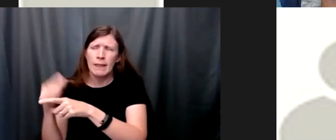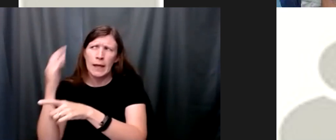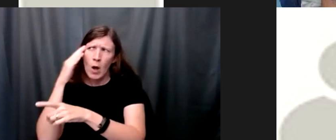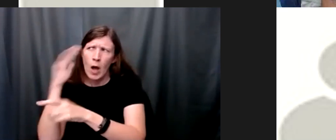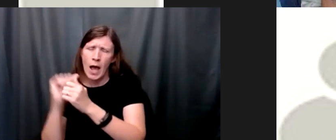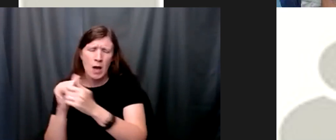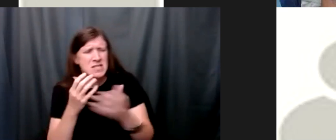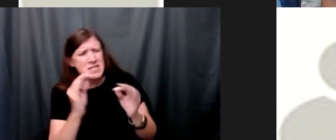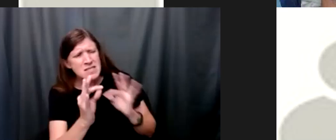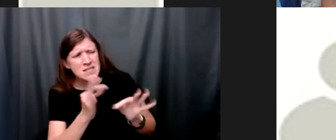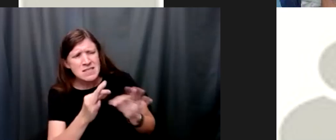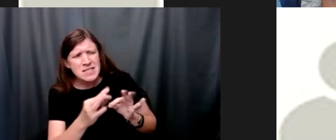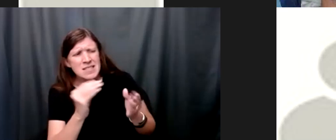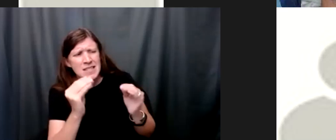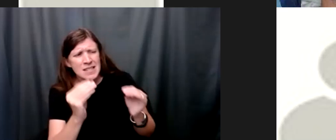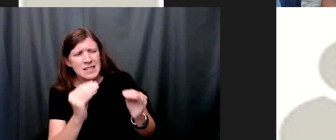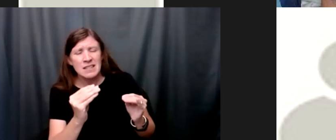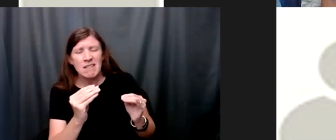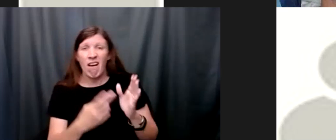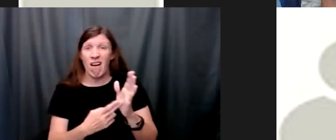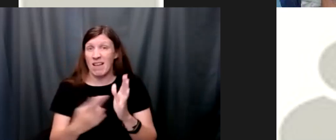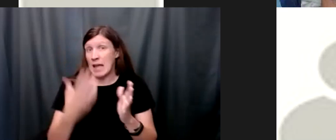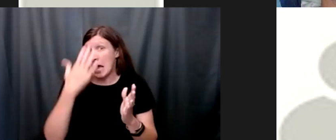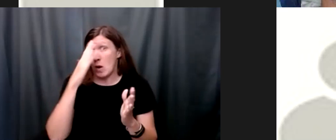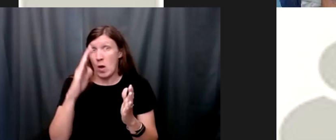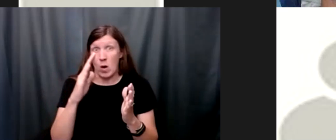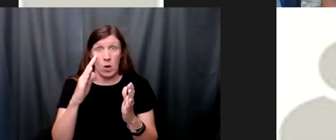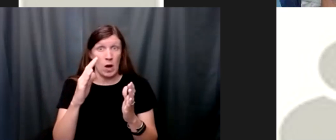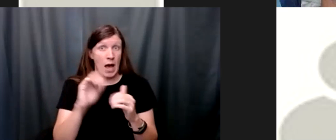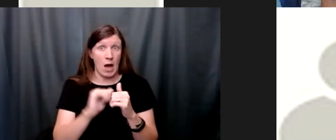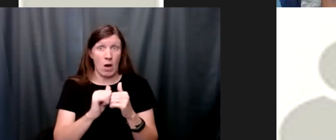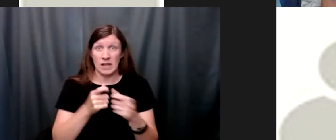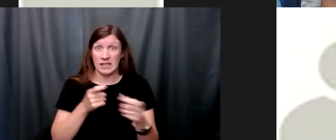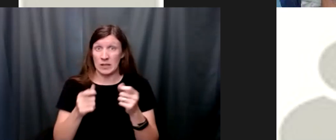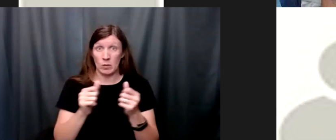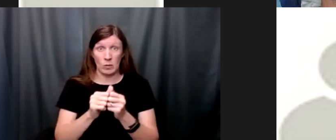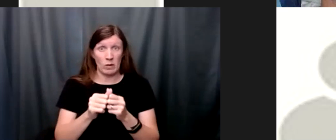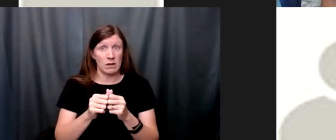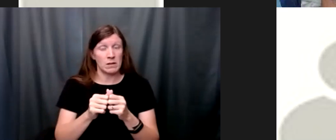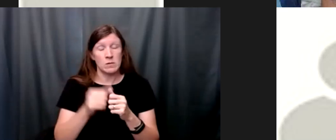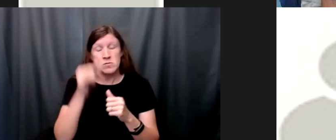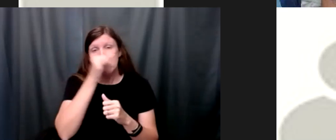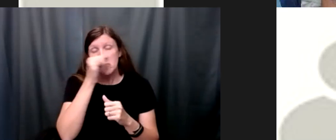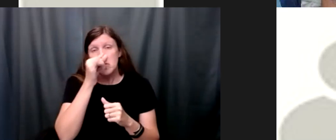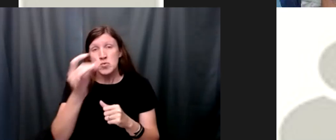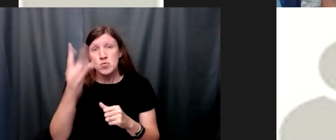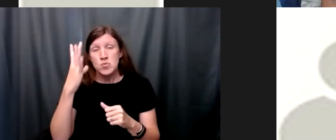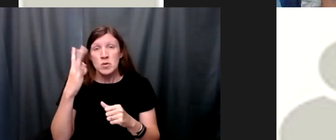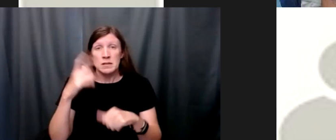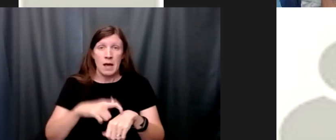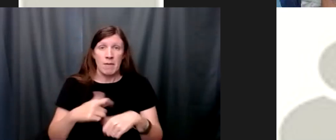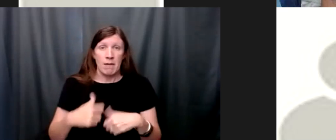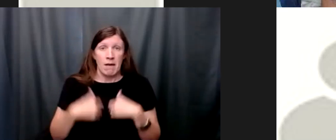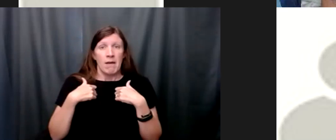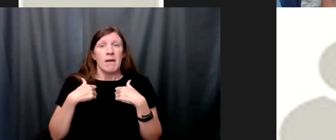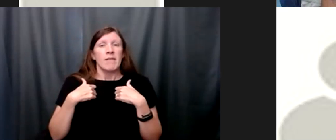honestly i don't know how we would have made it through this difficult season if we hadn't had this community and i know it's not exactly the way we